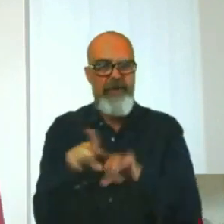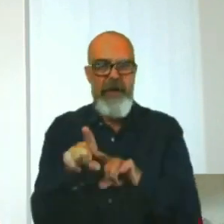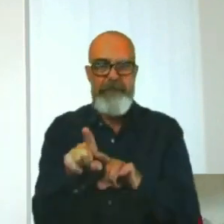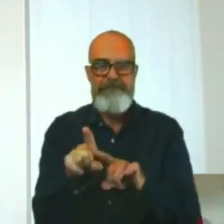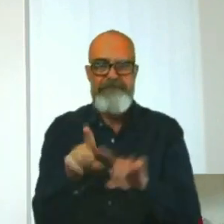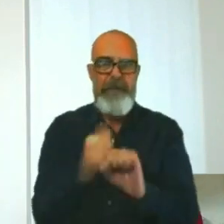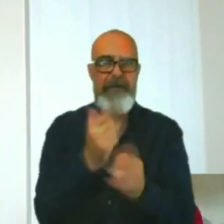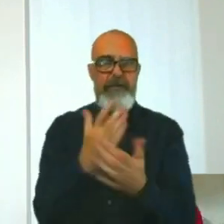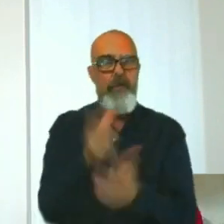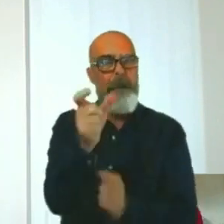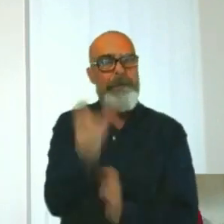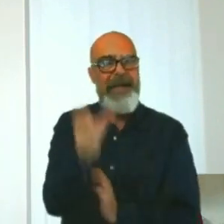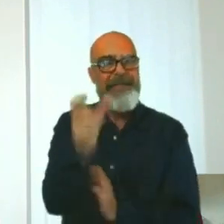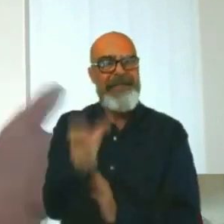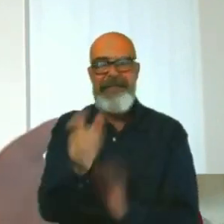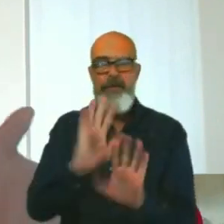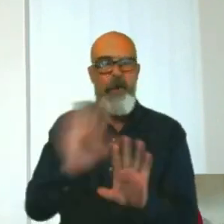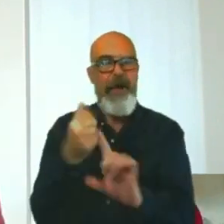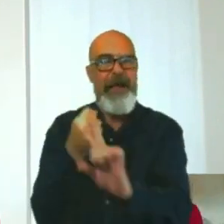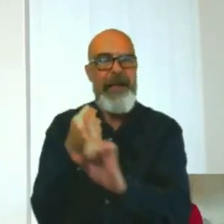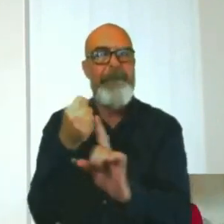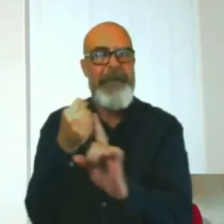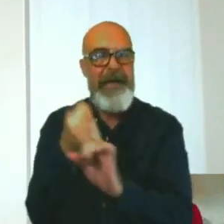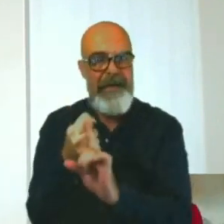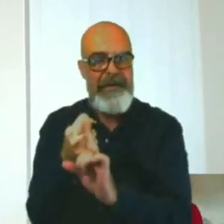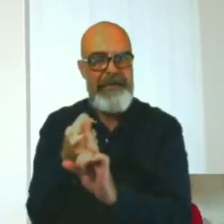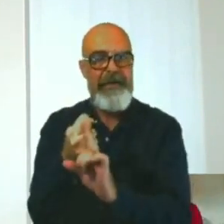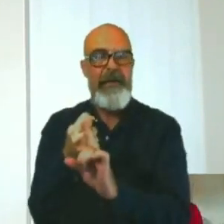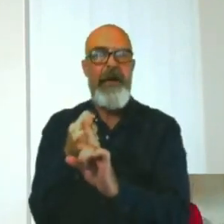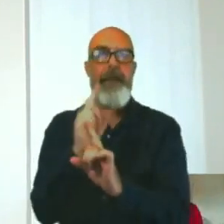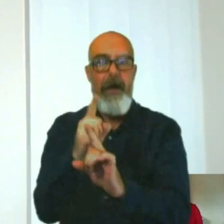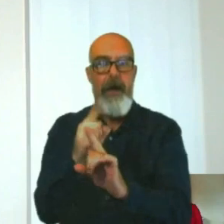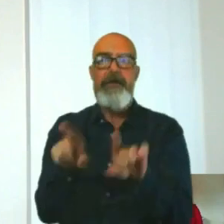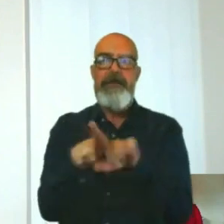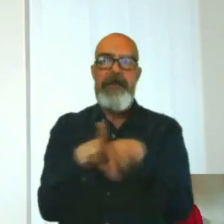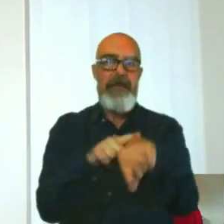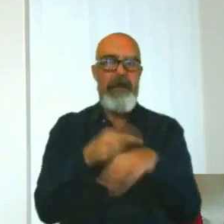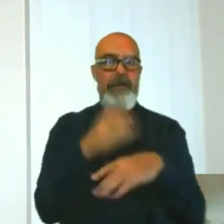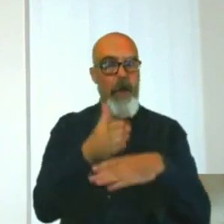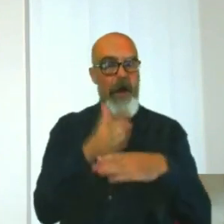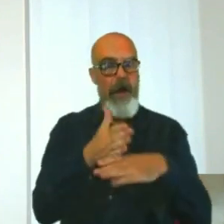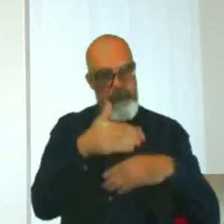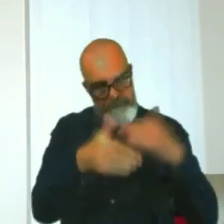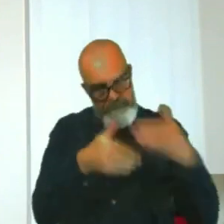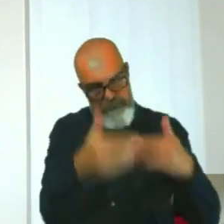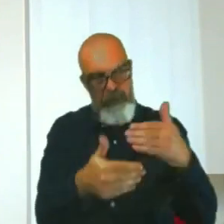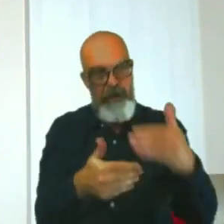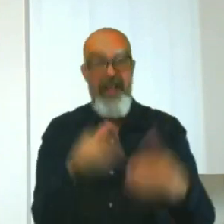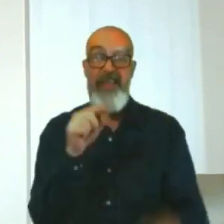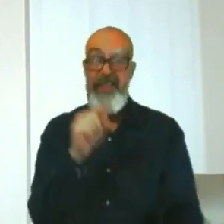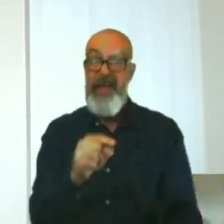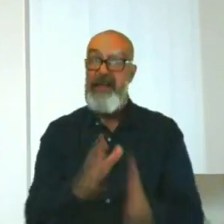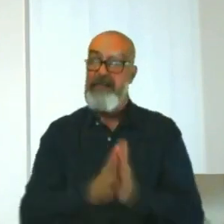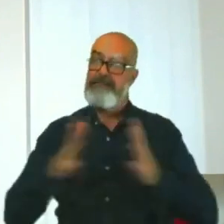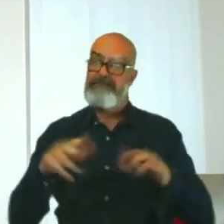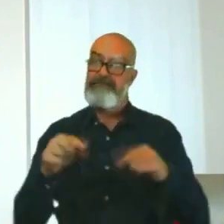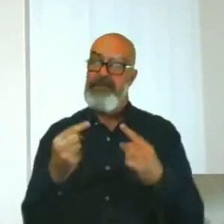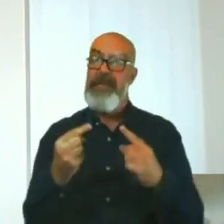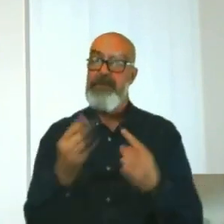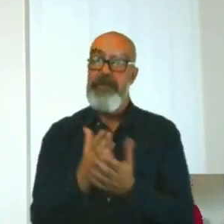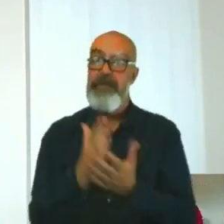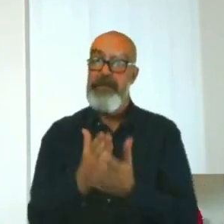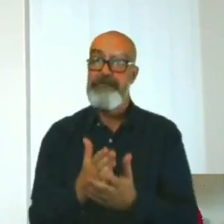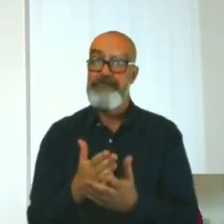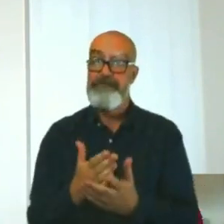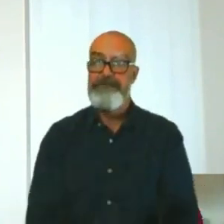or disrupting them, but trying to actually get the work done at the same time is probably one of the most challenging things I have to deal with within my role. Gosh,